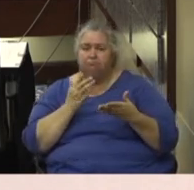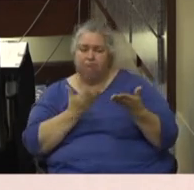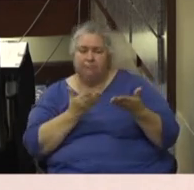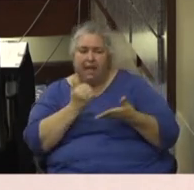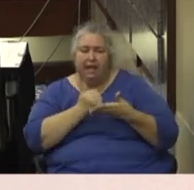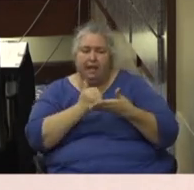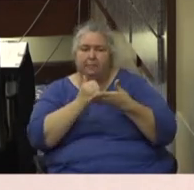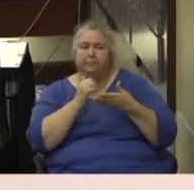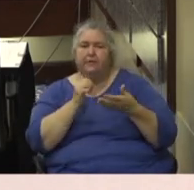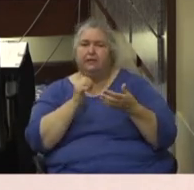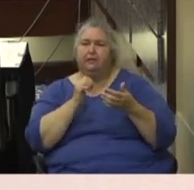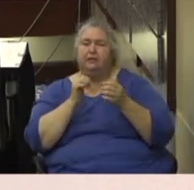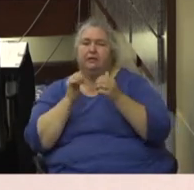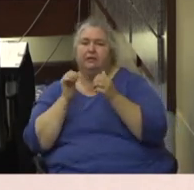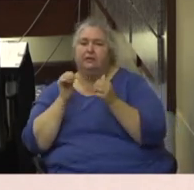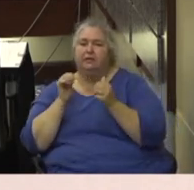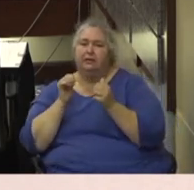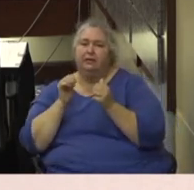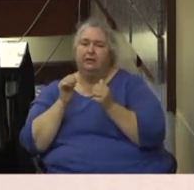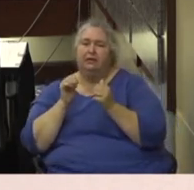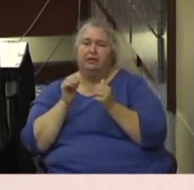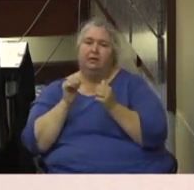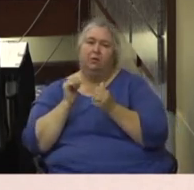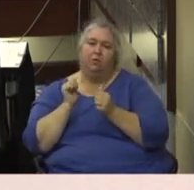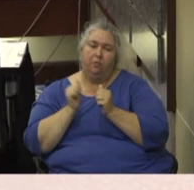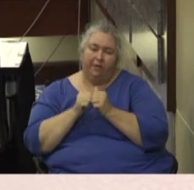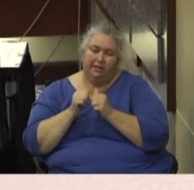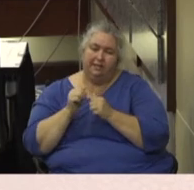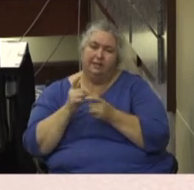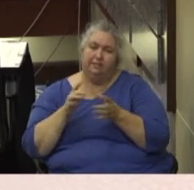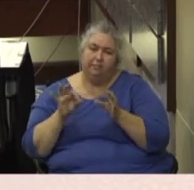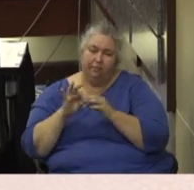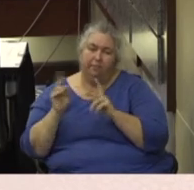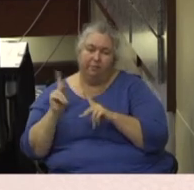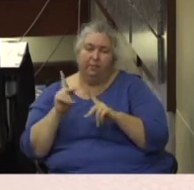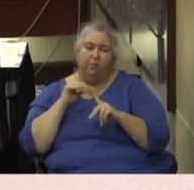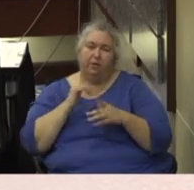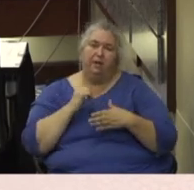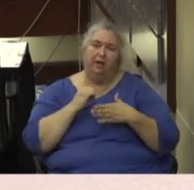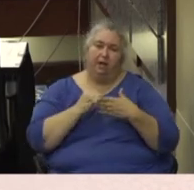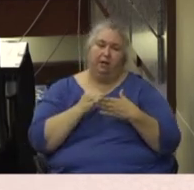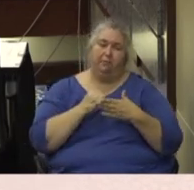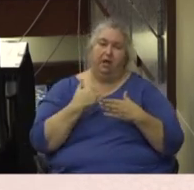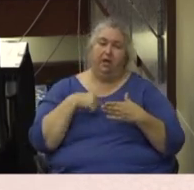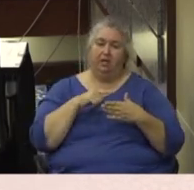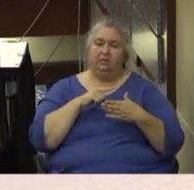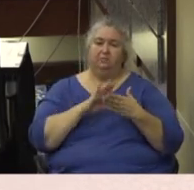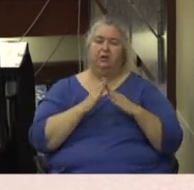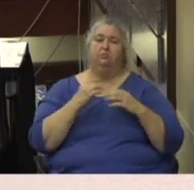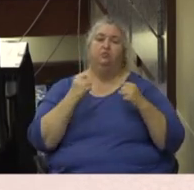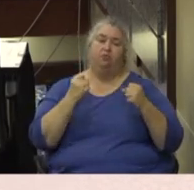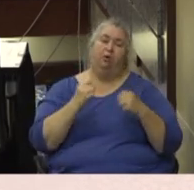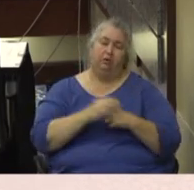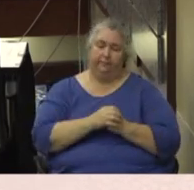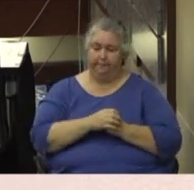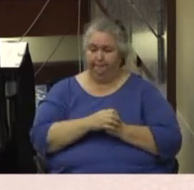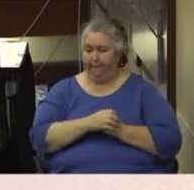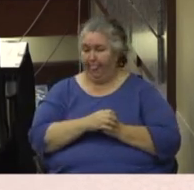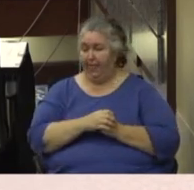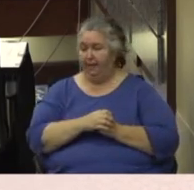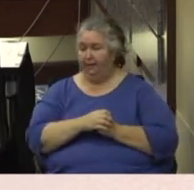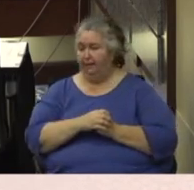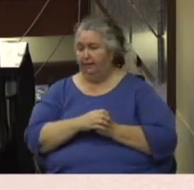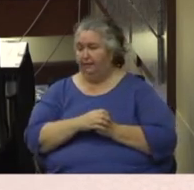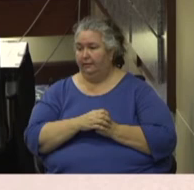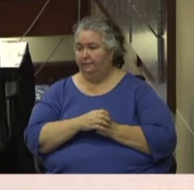get through this, uh, and we'll come out stronger on the other side. Um, going forward, I'd like to ask, uh, the staff liaisons